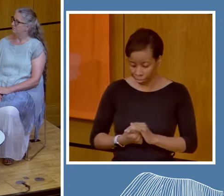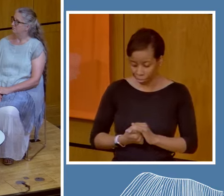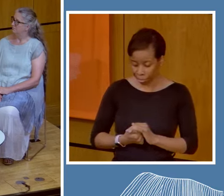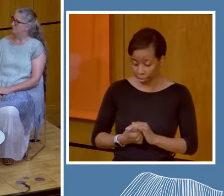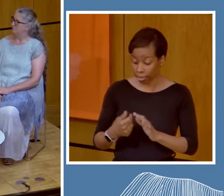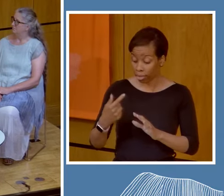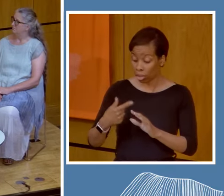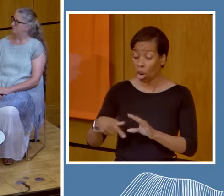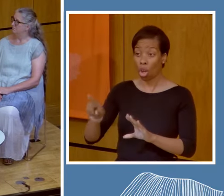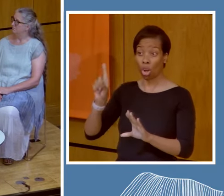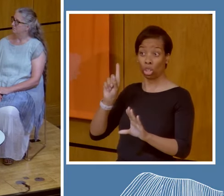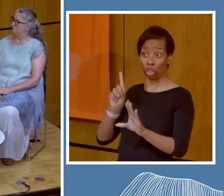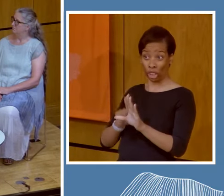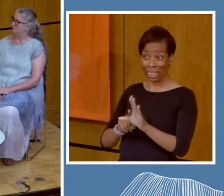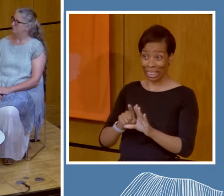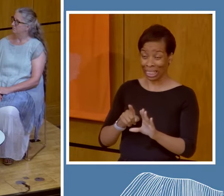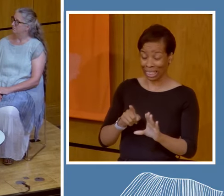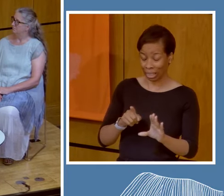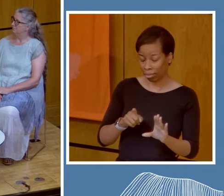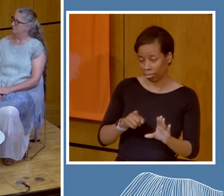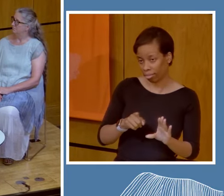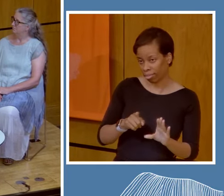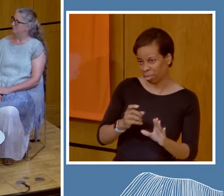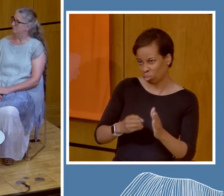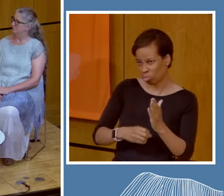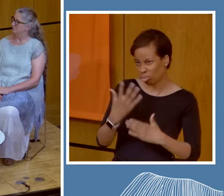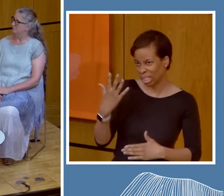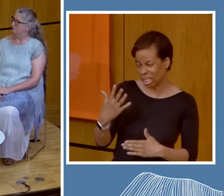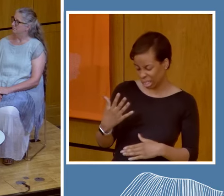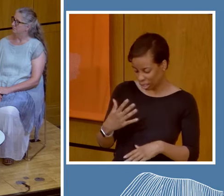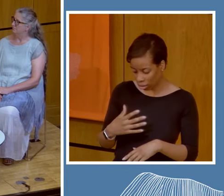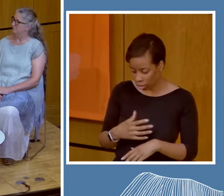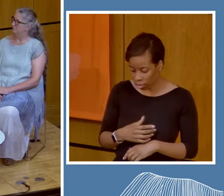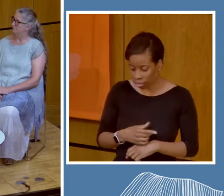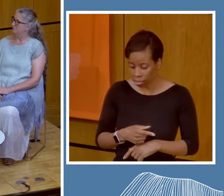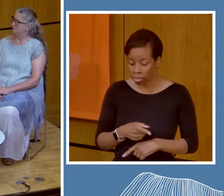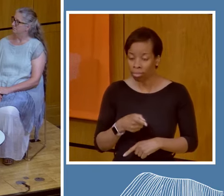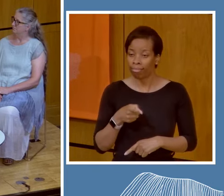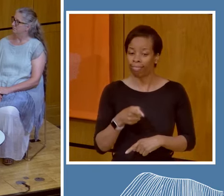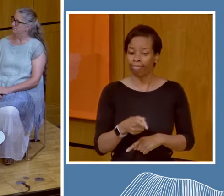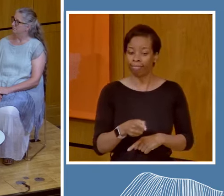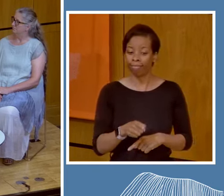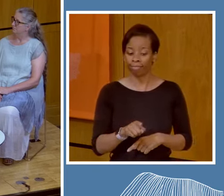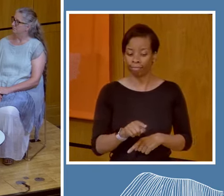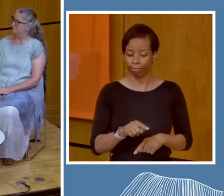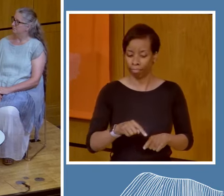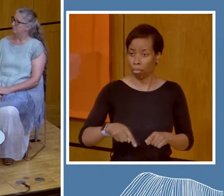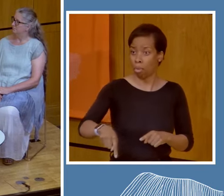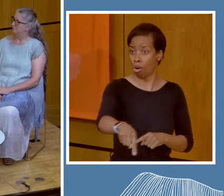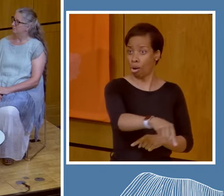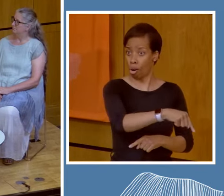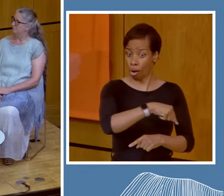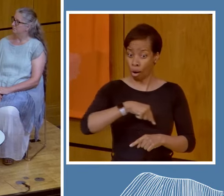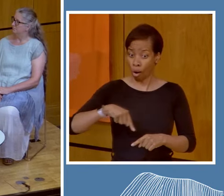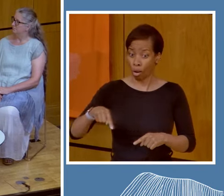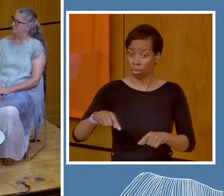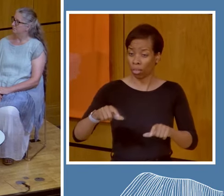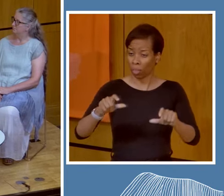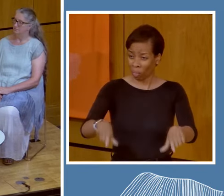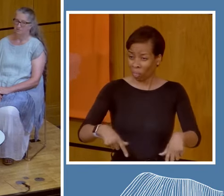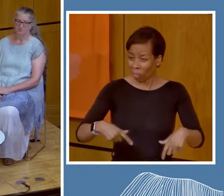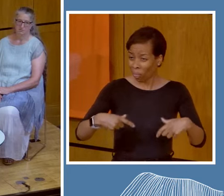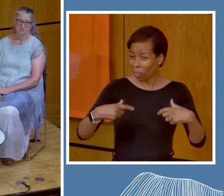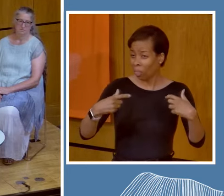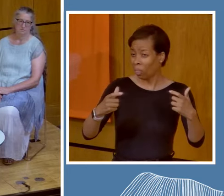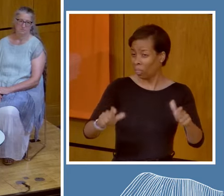that one of their tealings ponds, which is basically a pond of toxic material as a leftover byproduct from the Oil